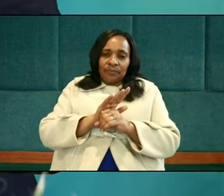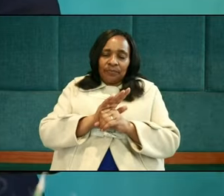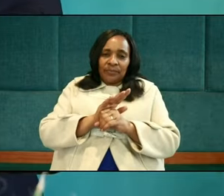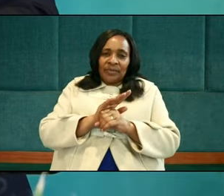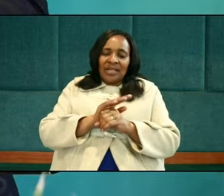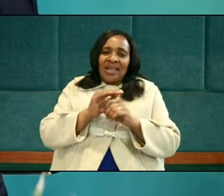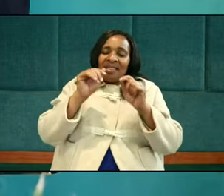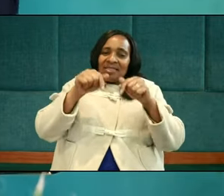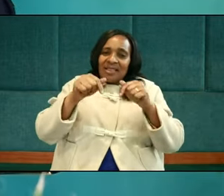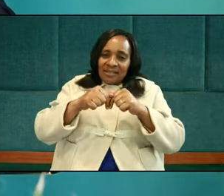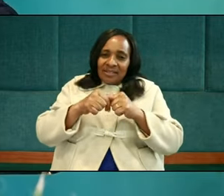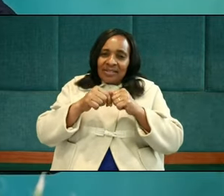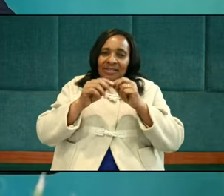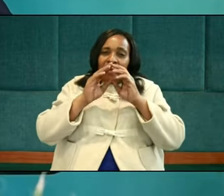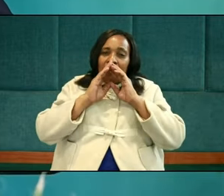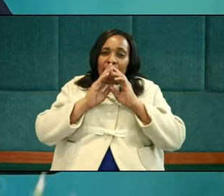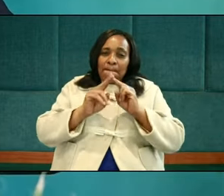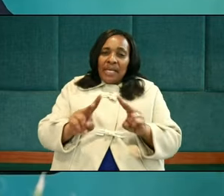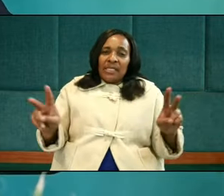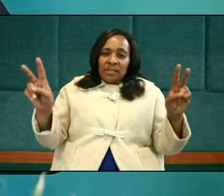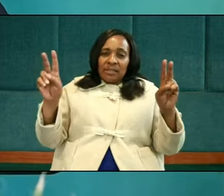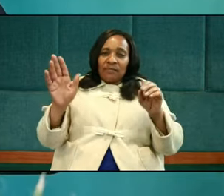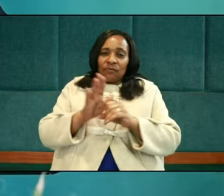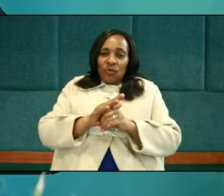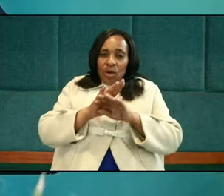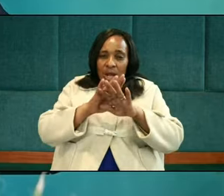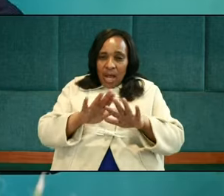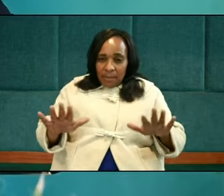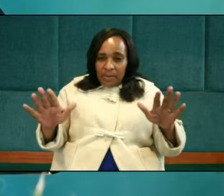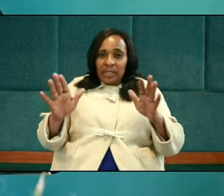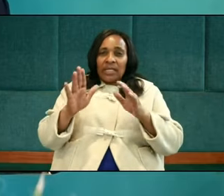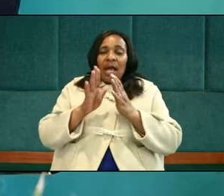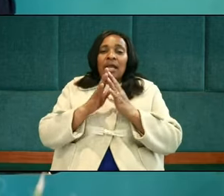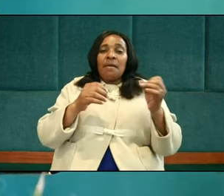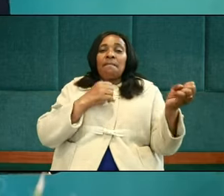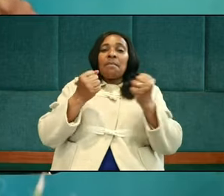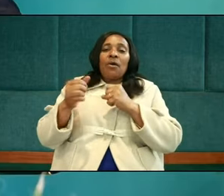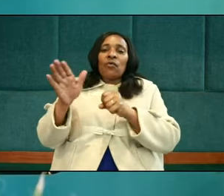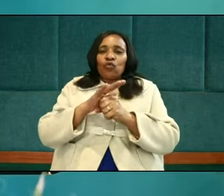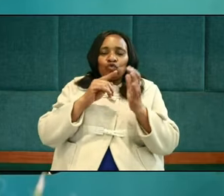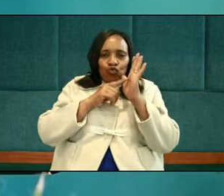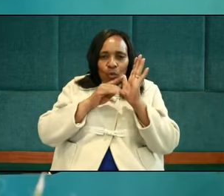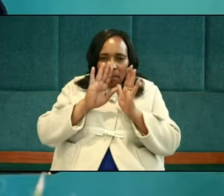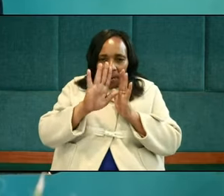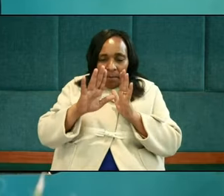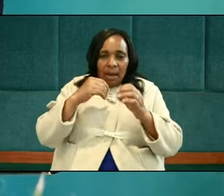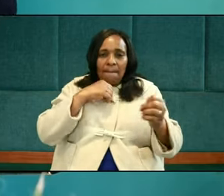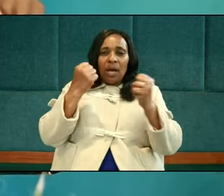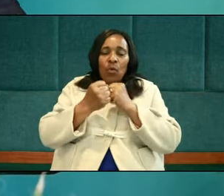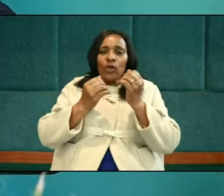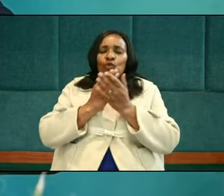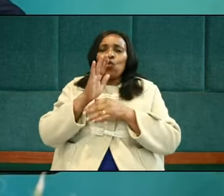Placidness is the best practice of powerfulness. Show your power by your